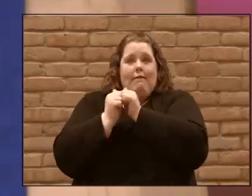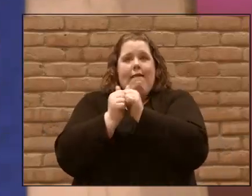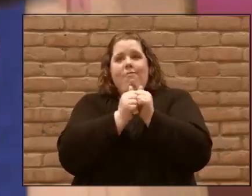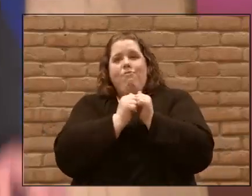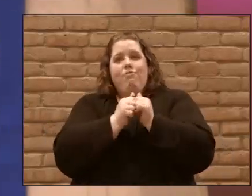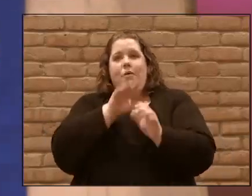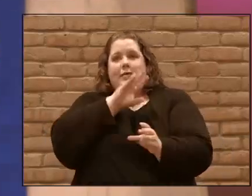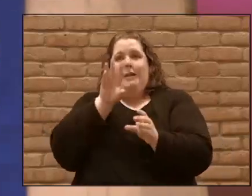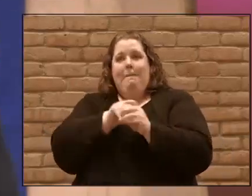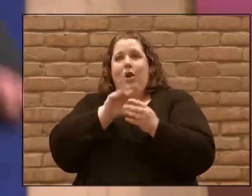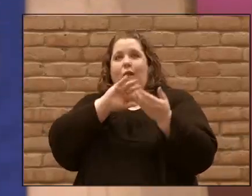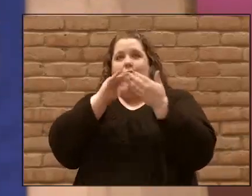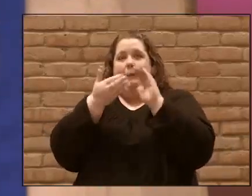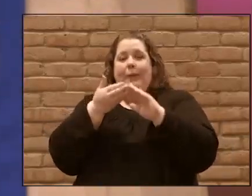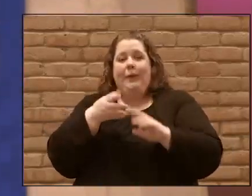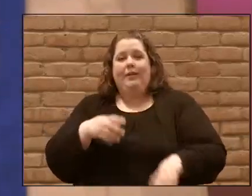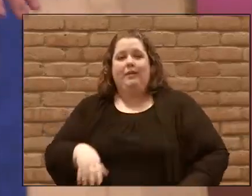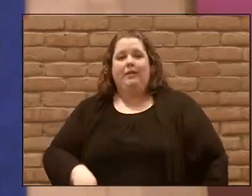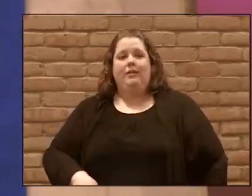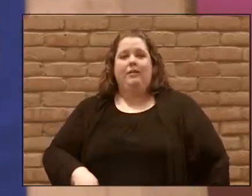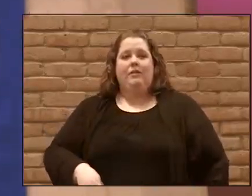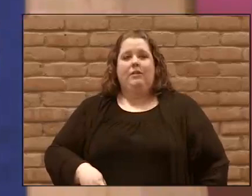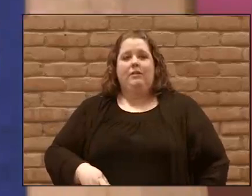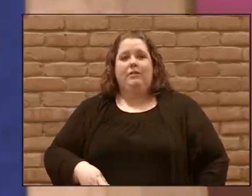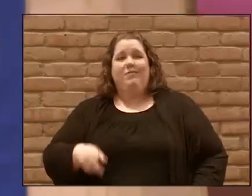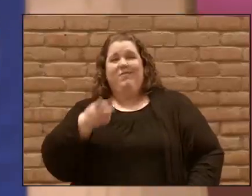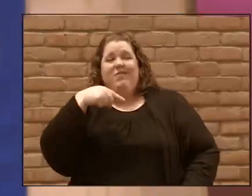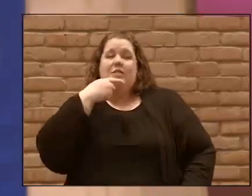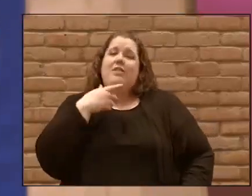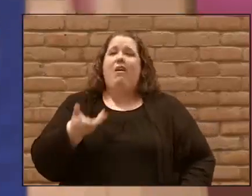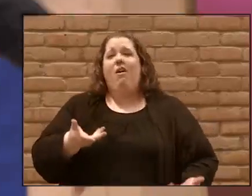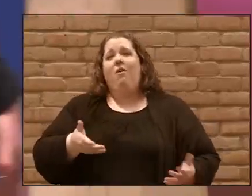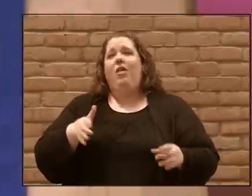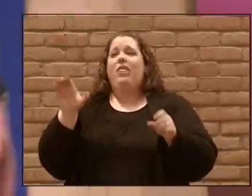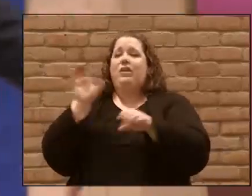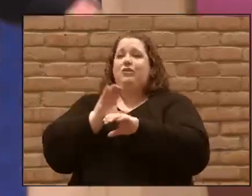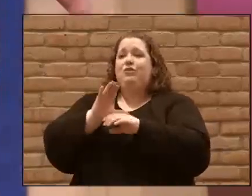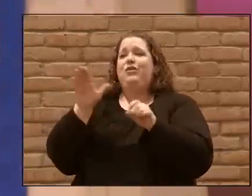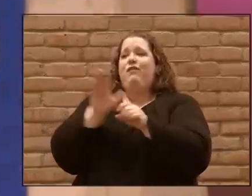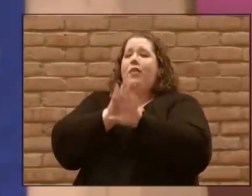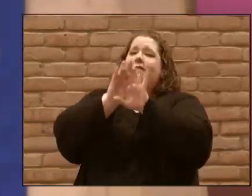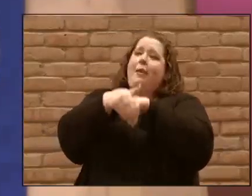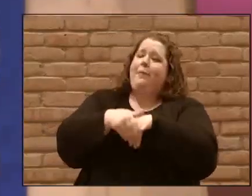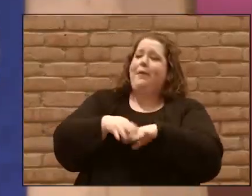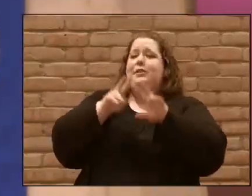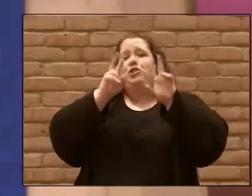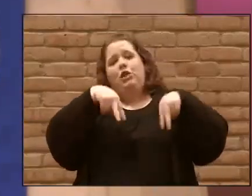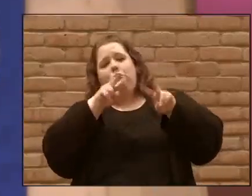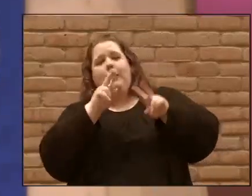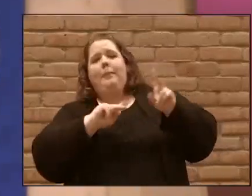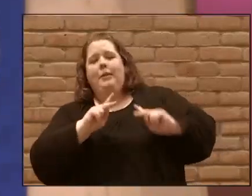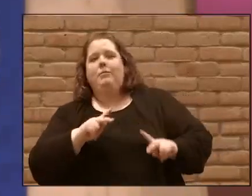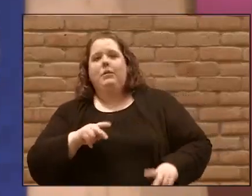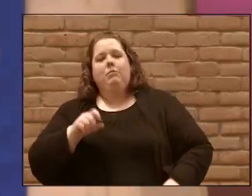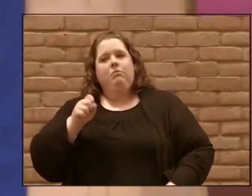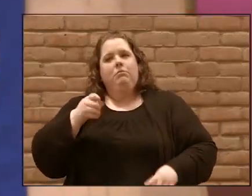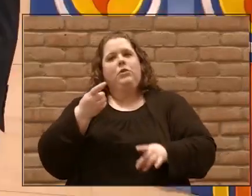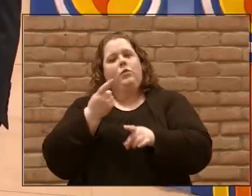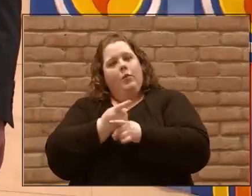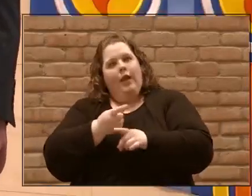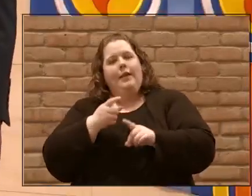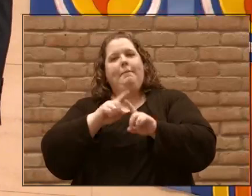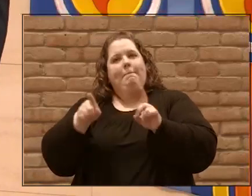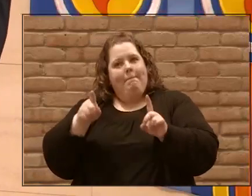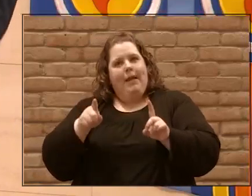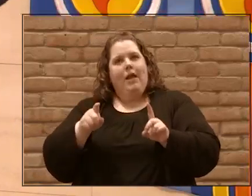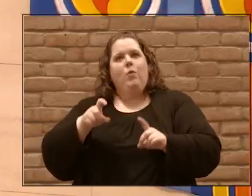say, yeah, but the church is full of hypocrites and you're judgmental. And you're right. We're broken. We're sinful. But we need to walk with each other.